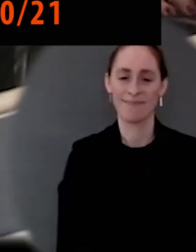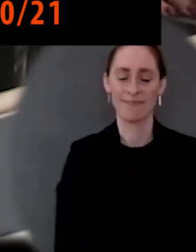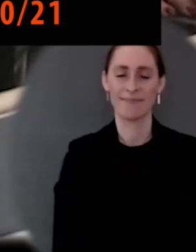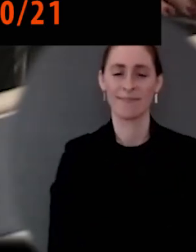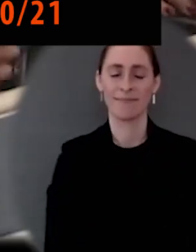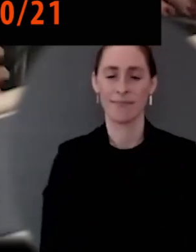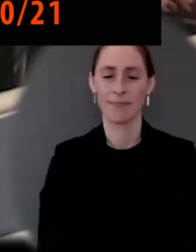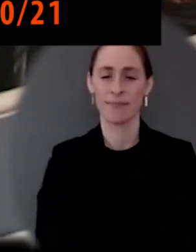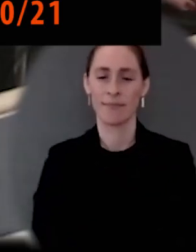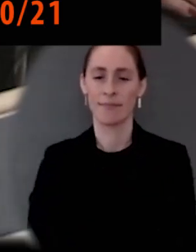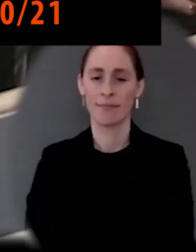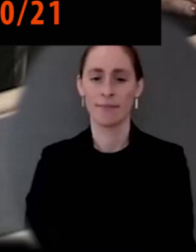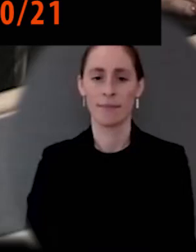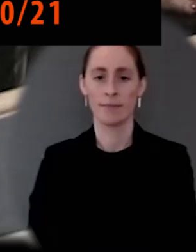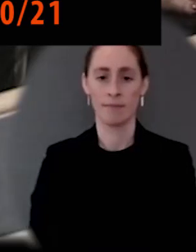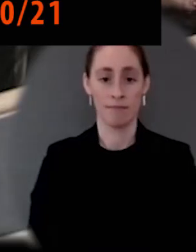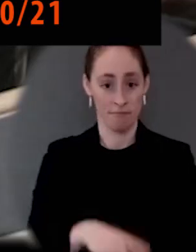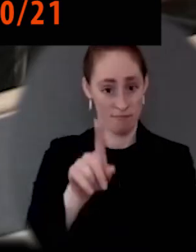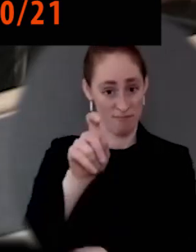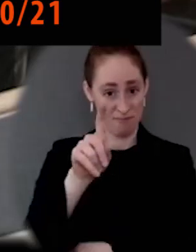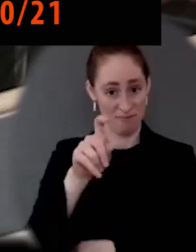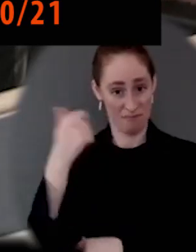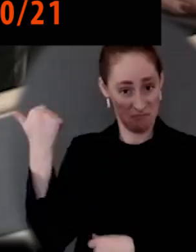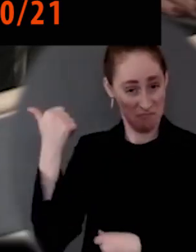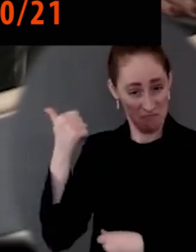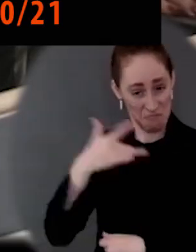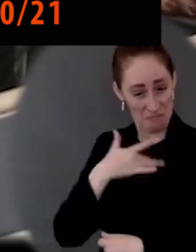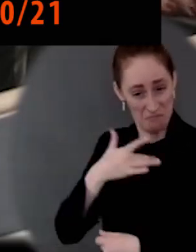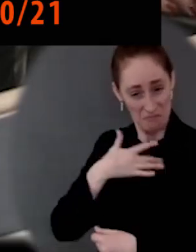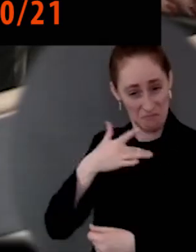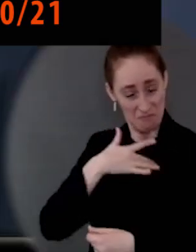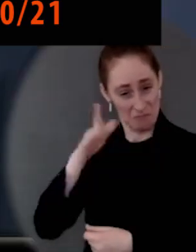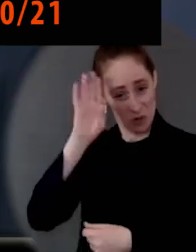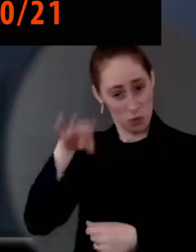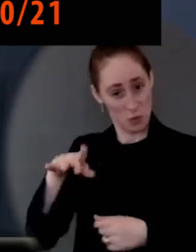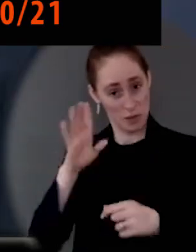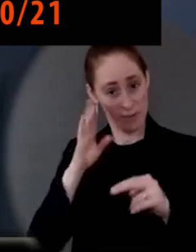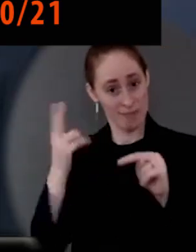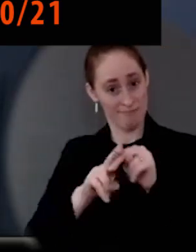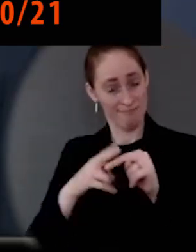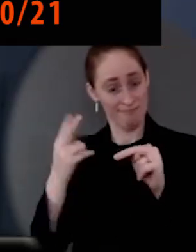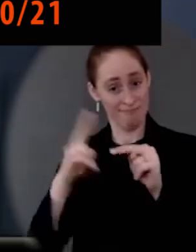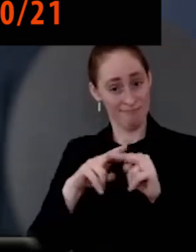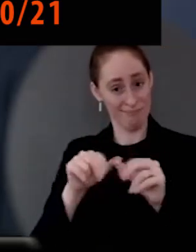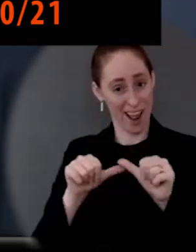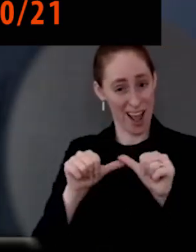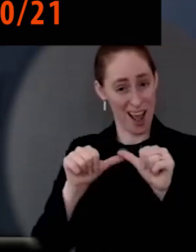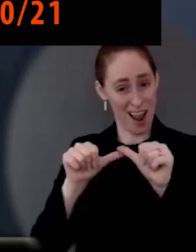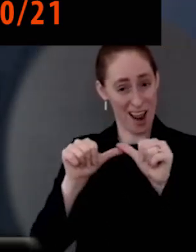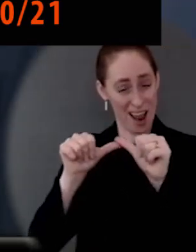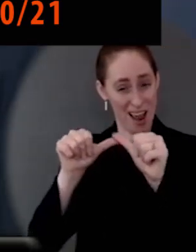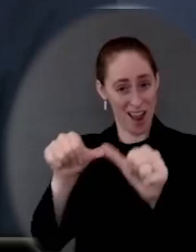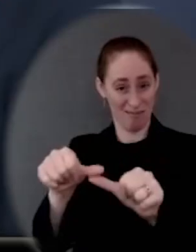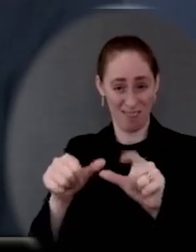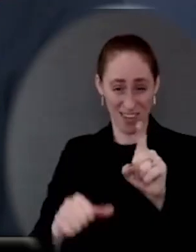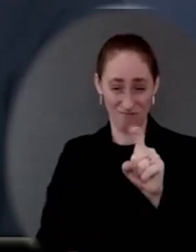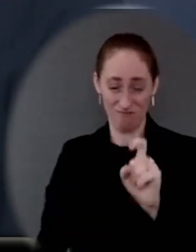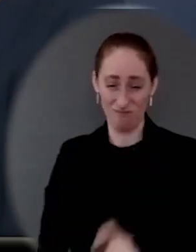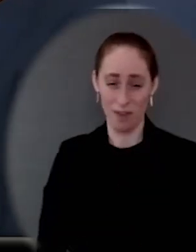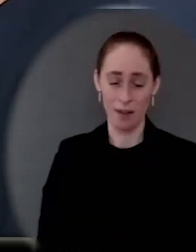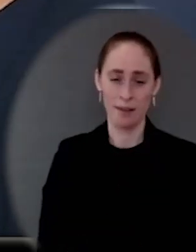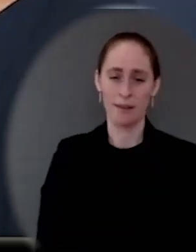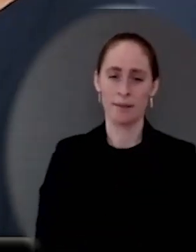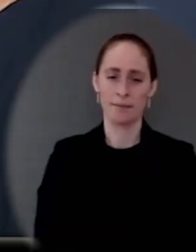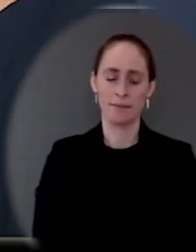acknowledge that inflation is more entrenched and not transitory? Well, Kristen, I would say that I can't speak, obviously, for Jerome Powell,